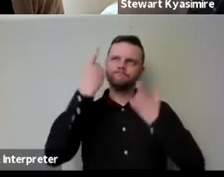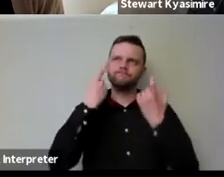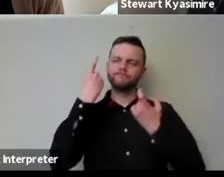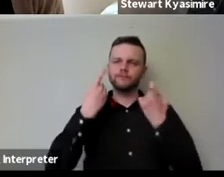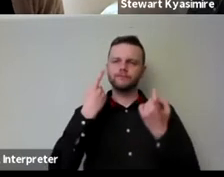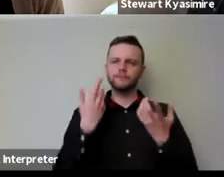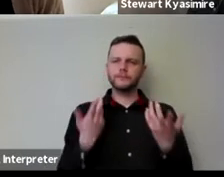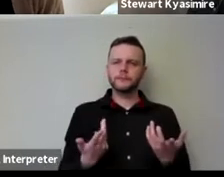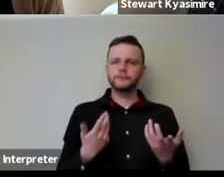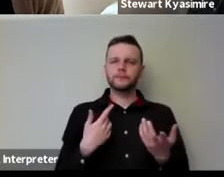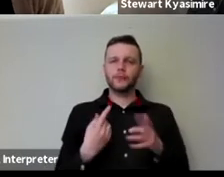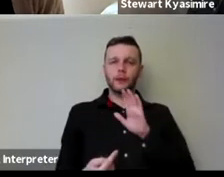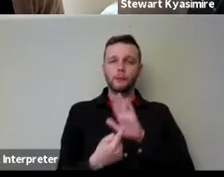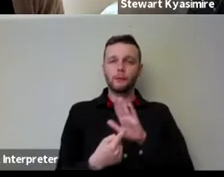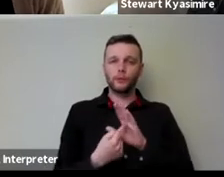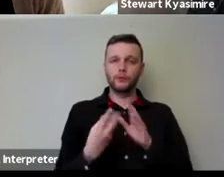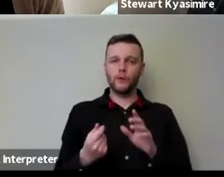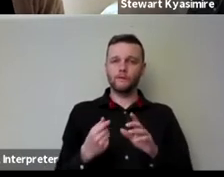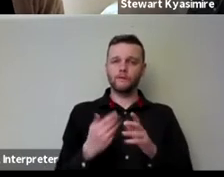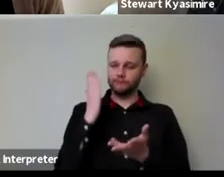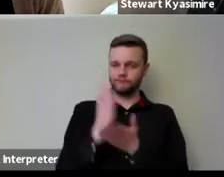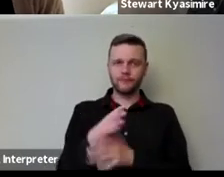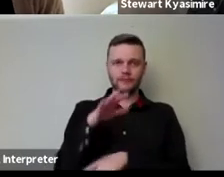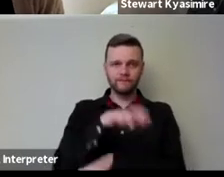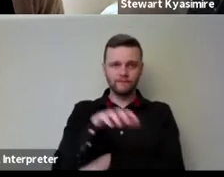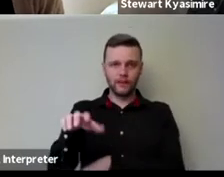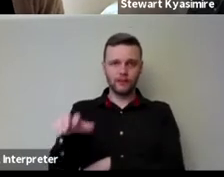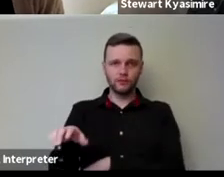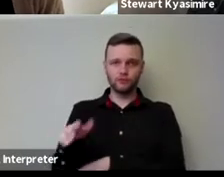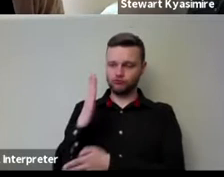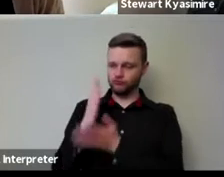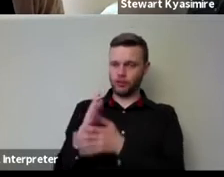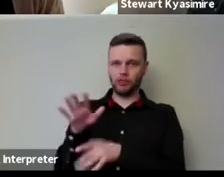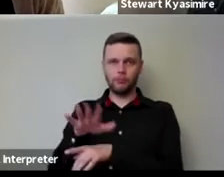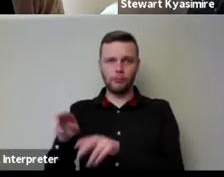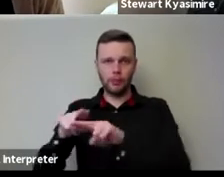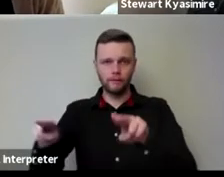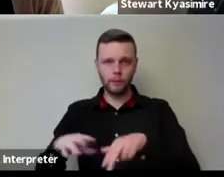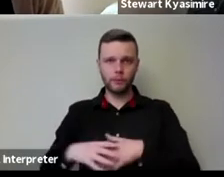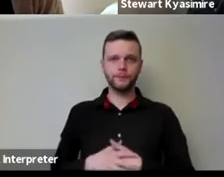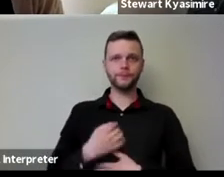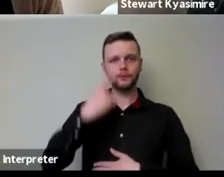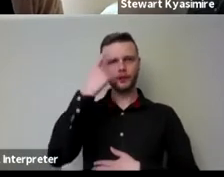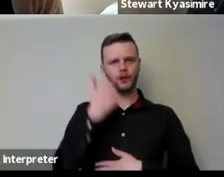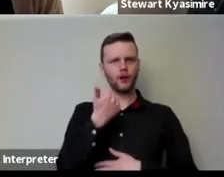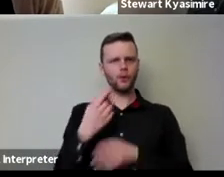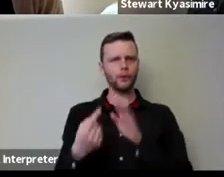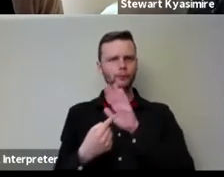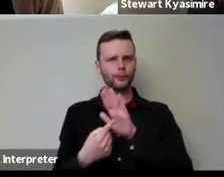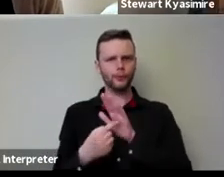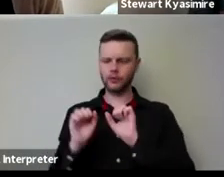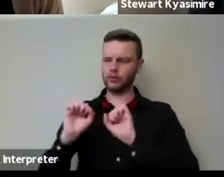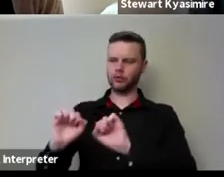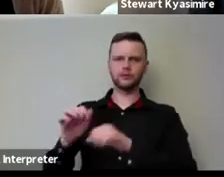importance of some of our kind of physical platforms or our venues as their as their as their call there and how you know how significant those those kind of